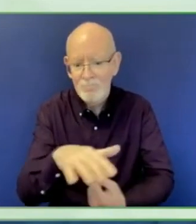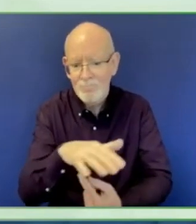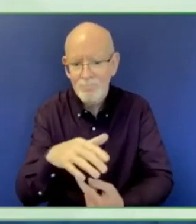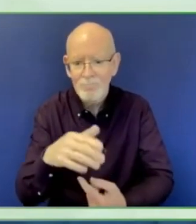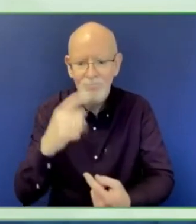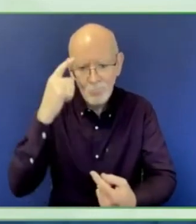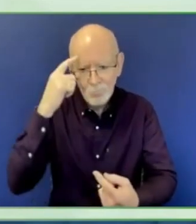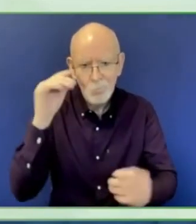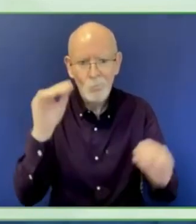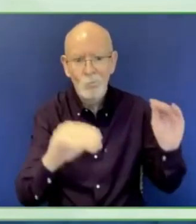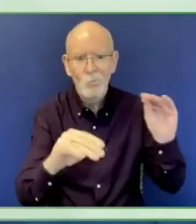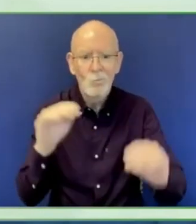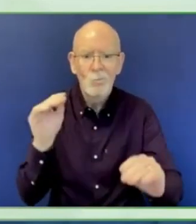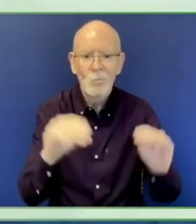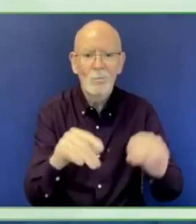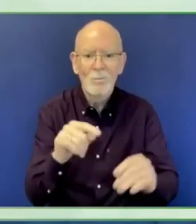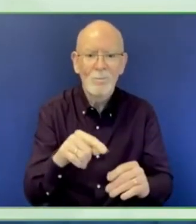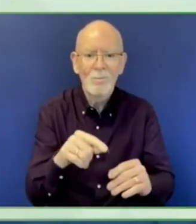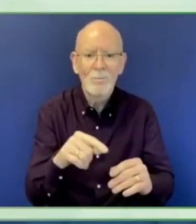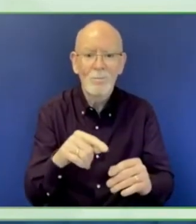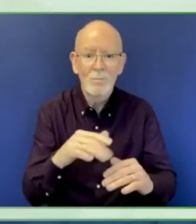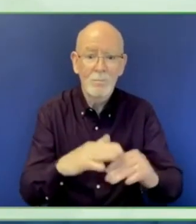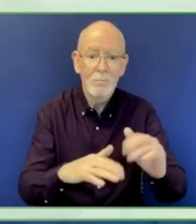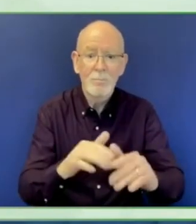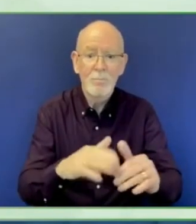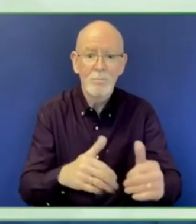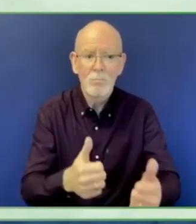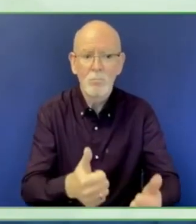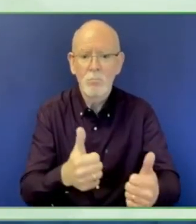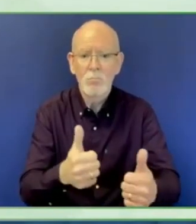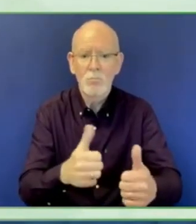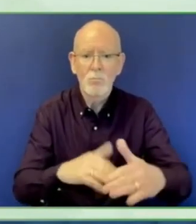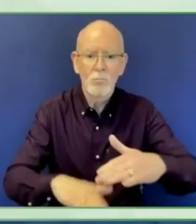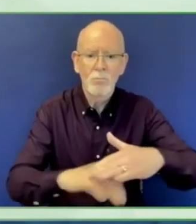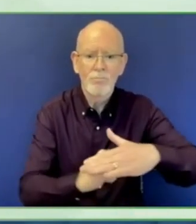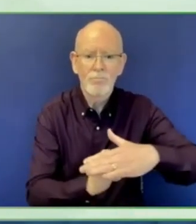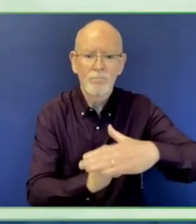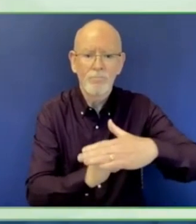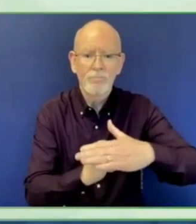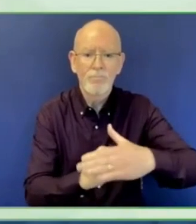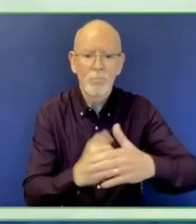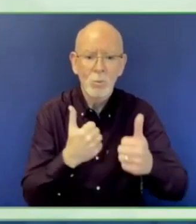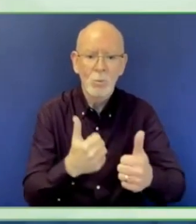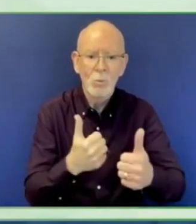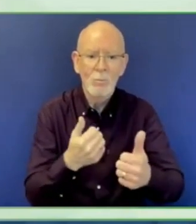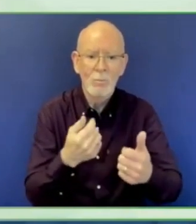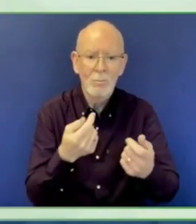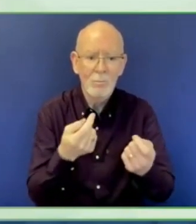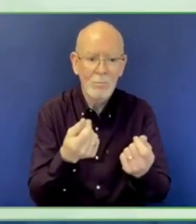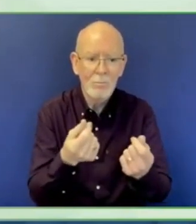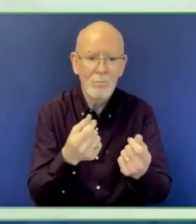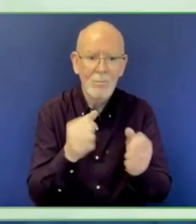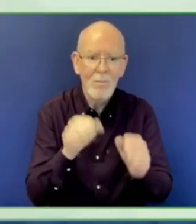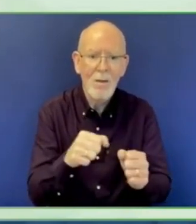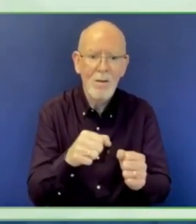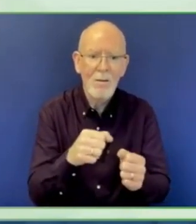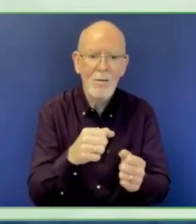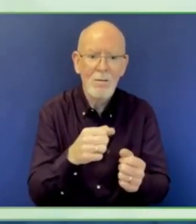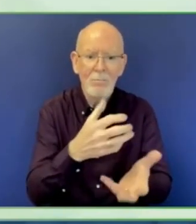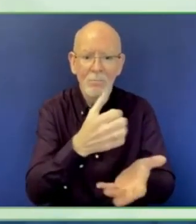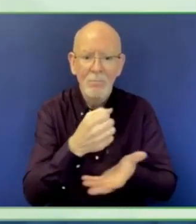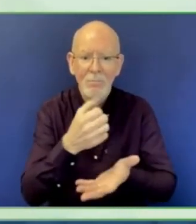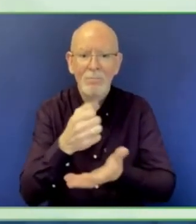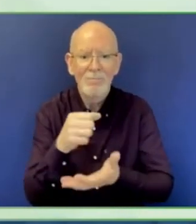that inclusion is valued monetarily within project-making decisions, but also isn't left as a guideline. We know that when